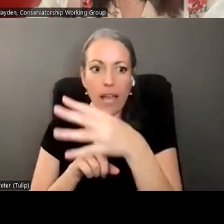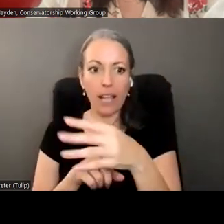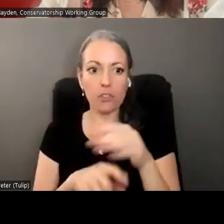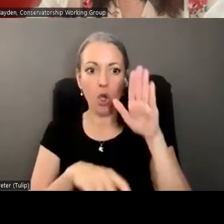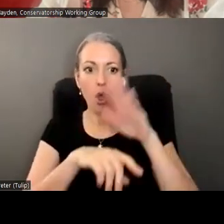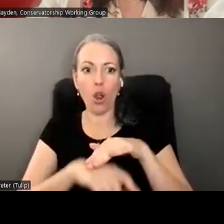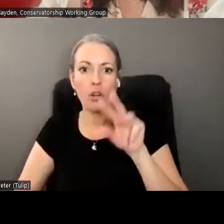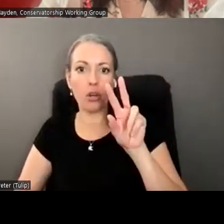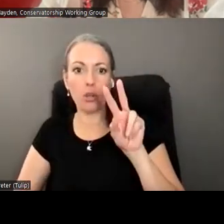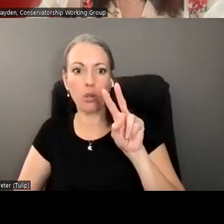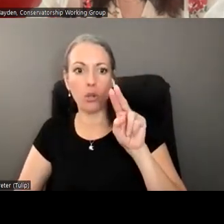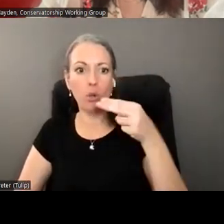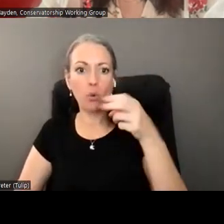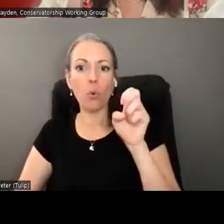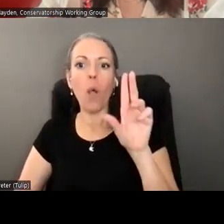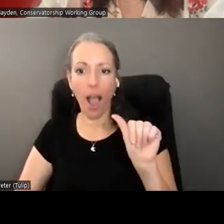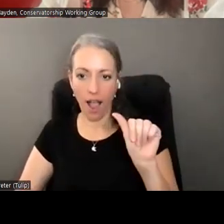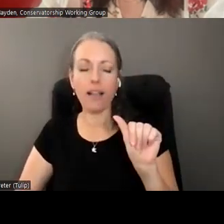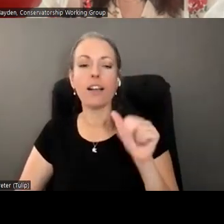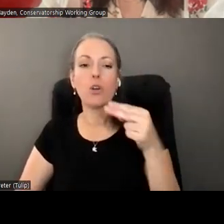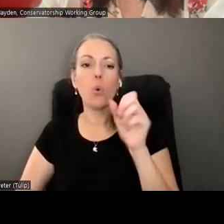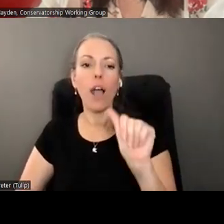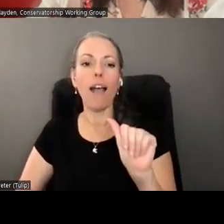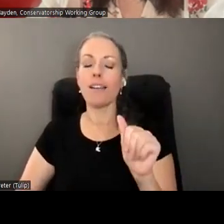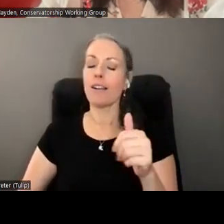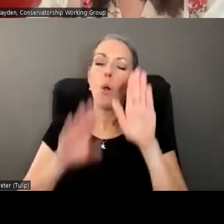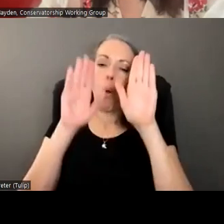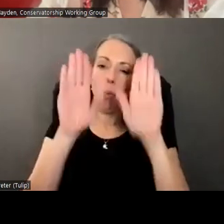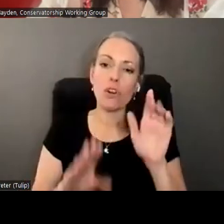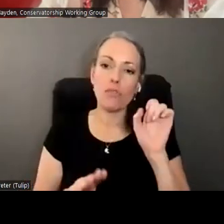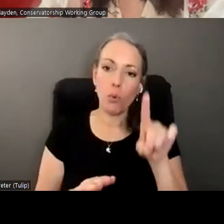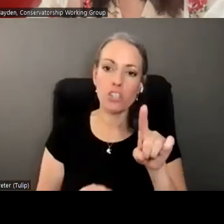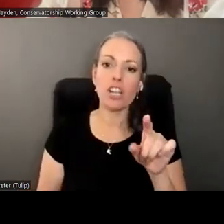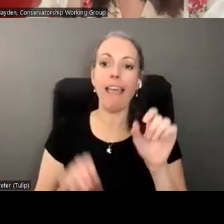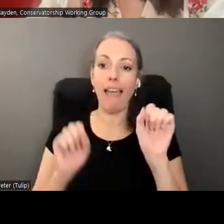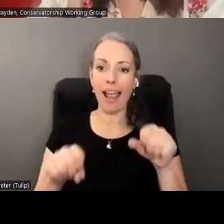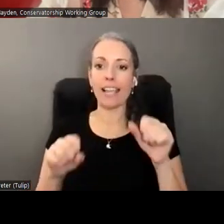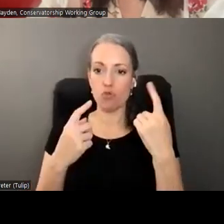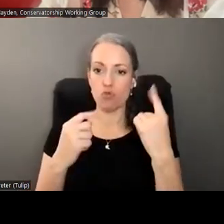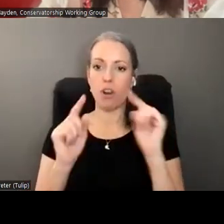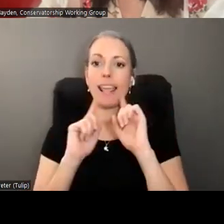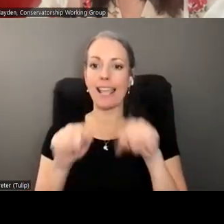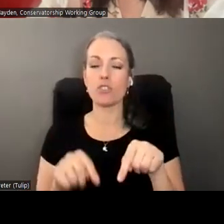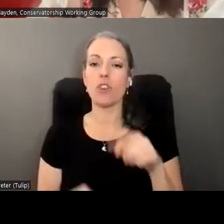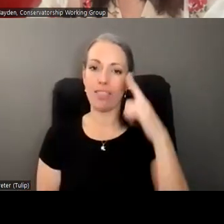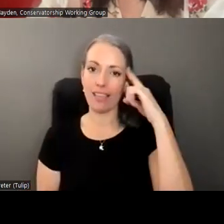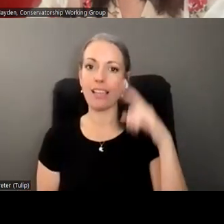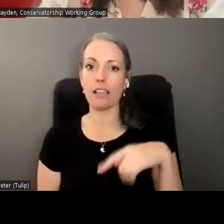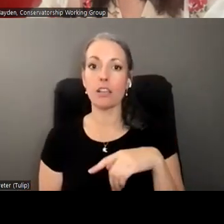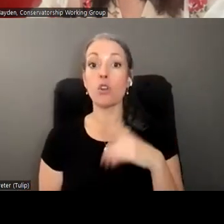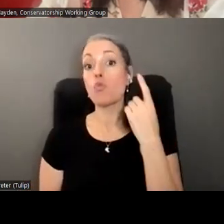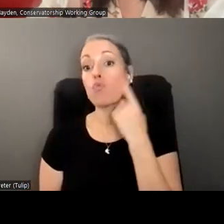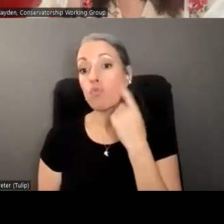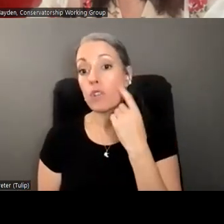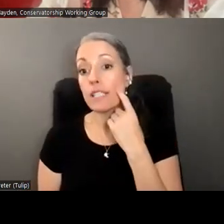That's an excellent, excellent question. If I could take it, I think actually recently there